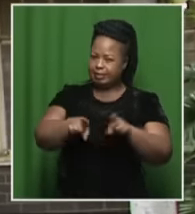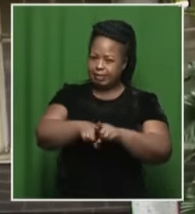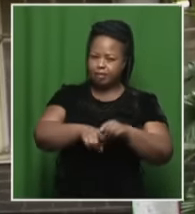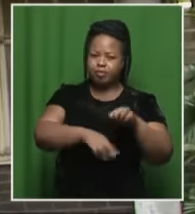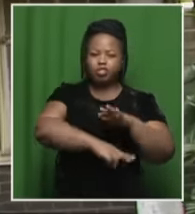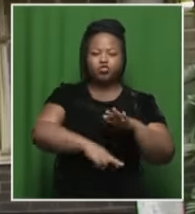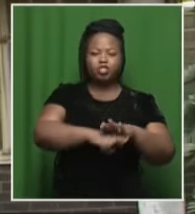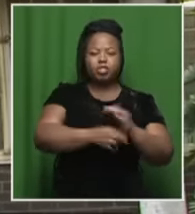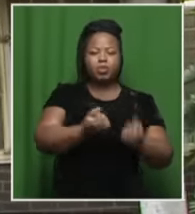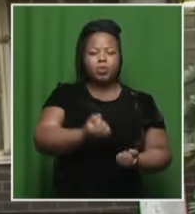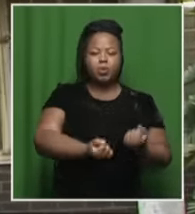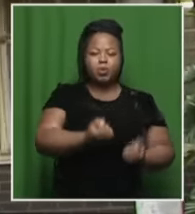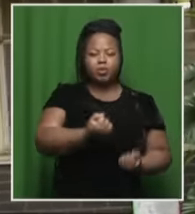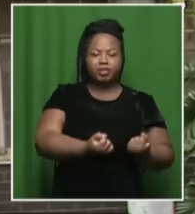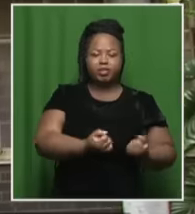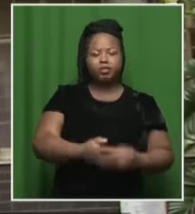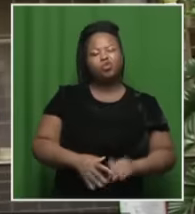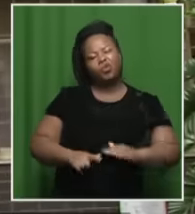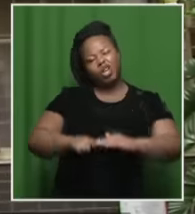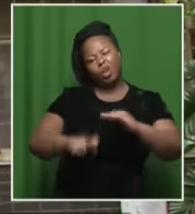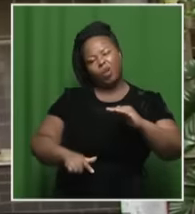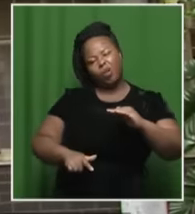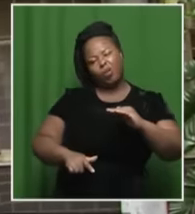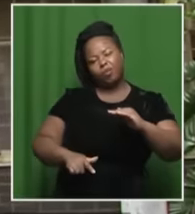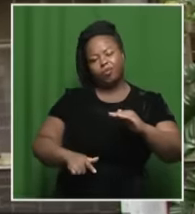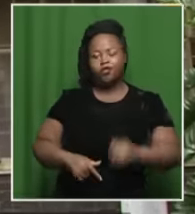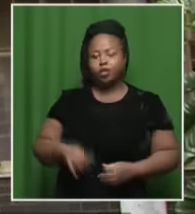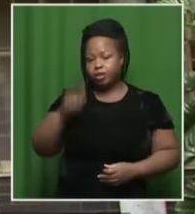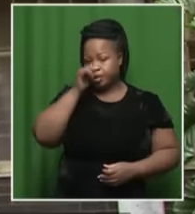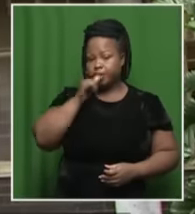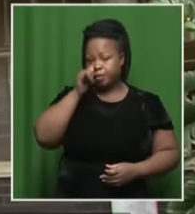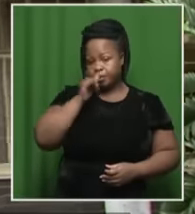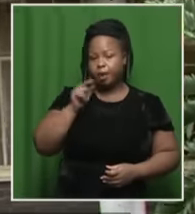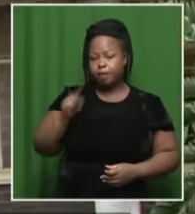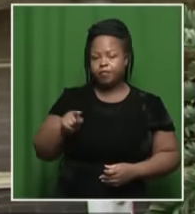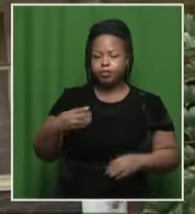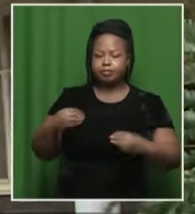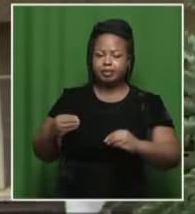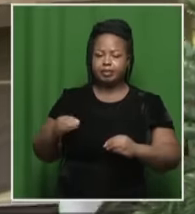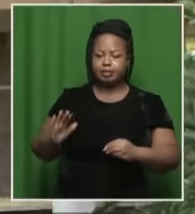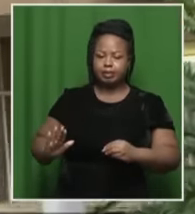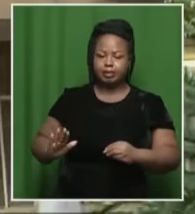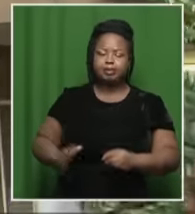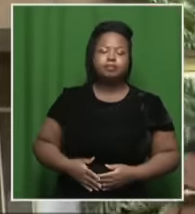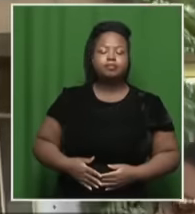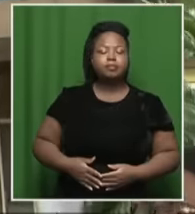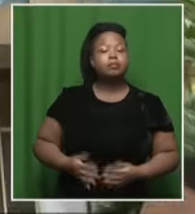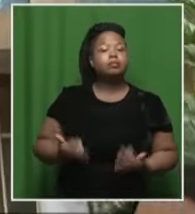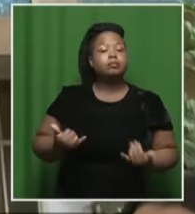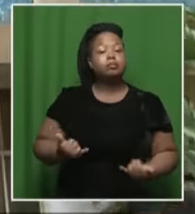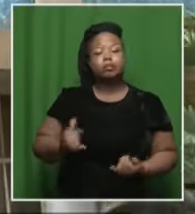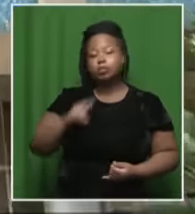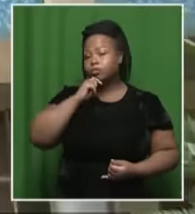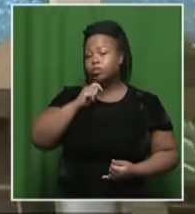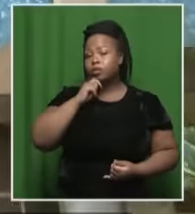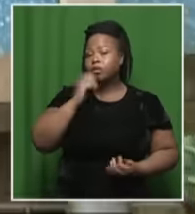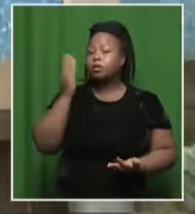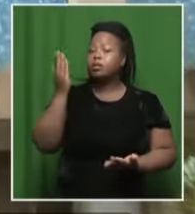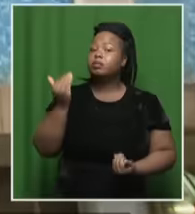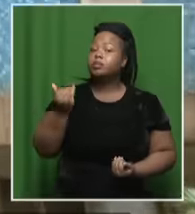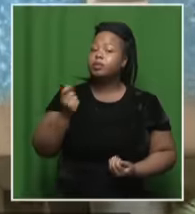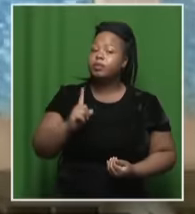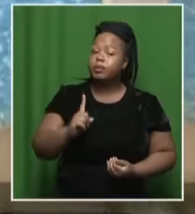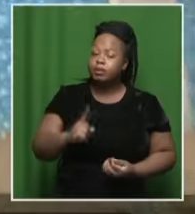regional court. So, it is essentially a lower court that deals with crimes of this nature. Now, what you can expect this morning is the following, Sakina.